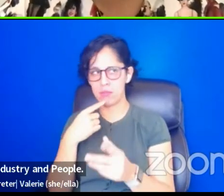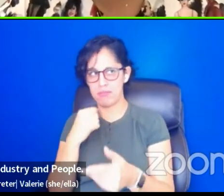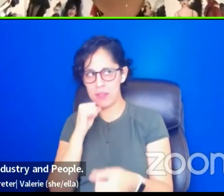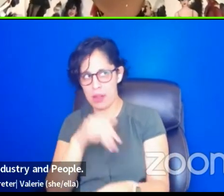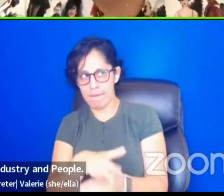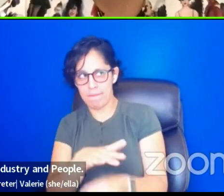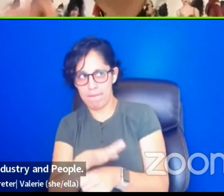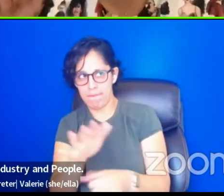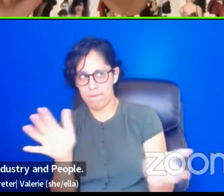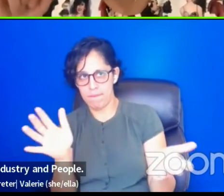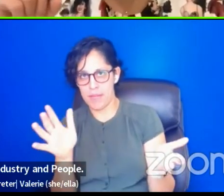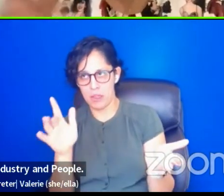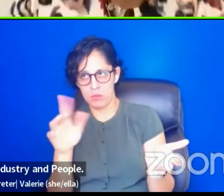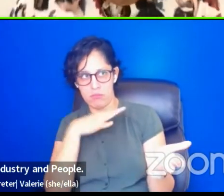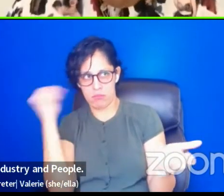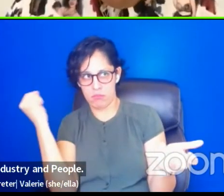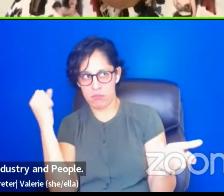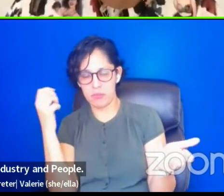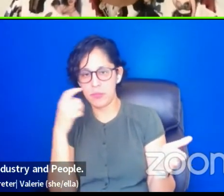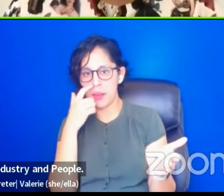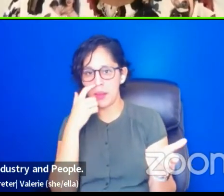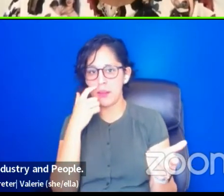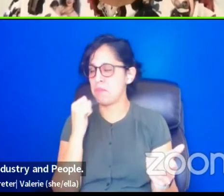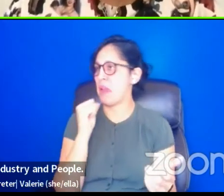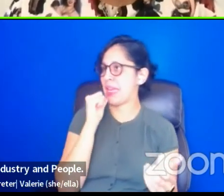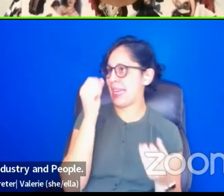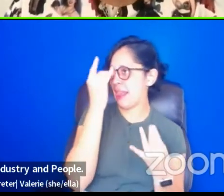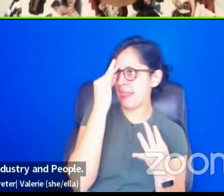Um, and I didn't think about it.